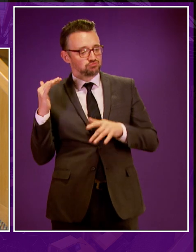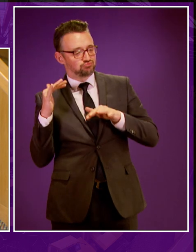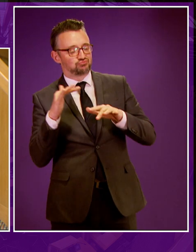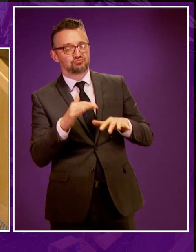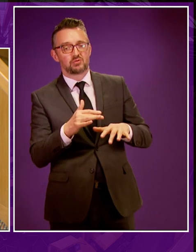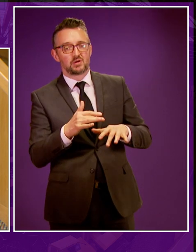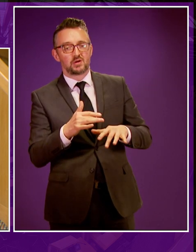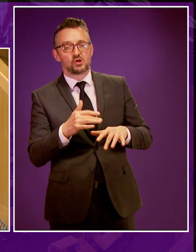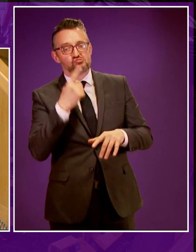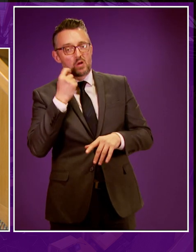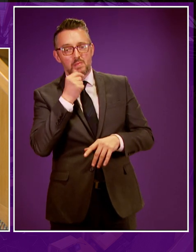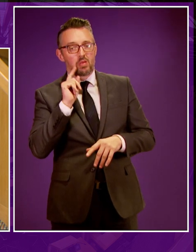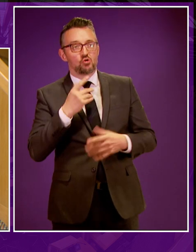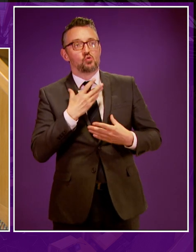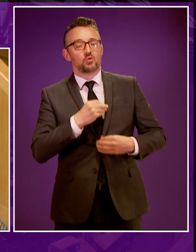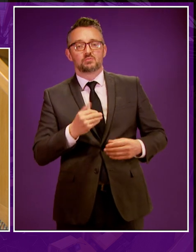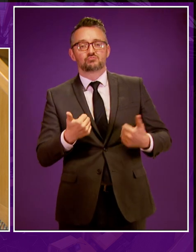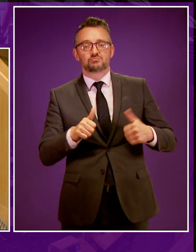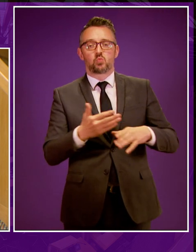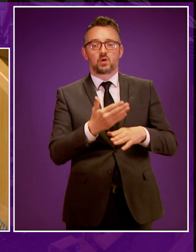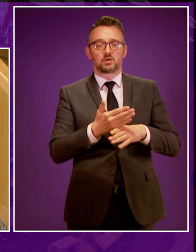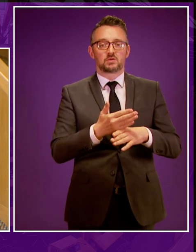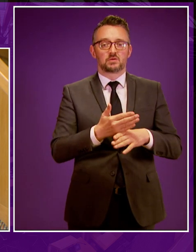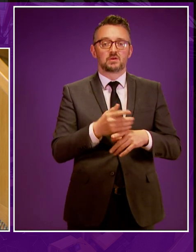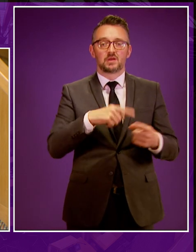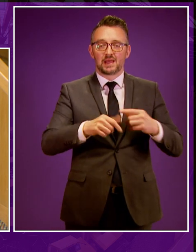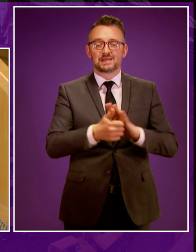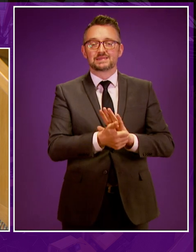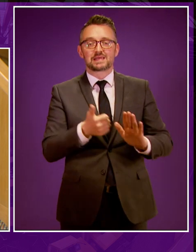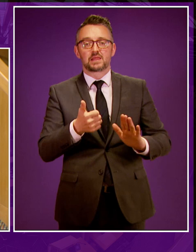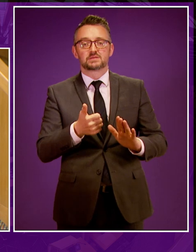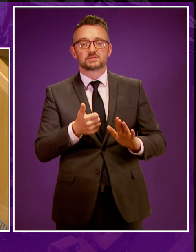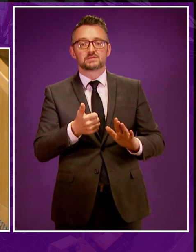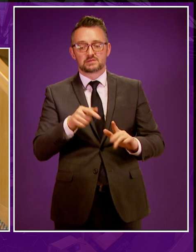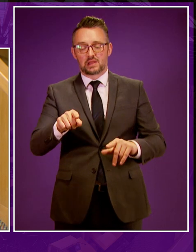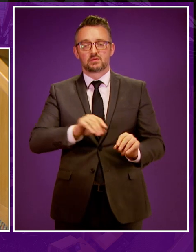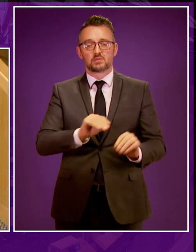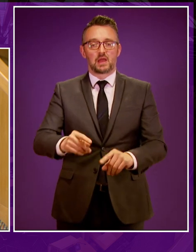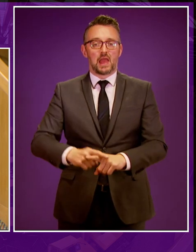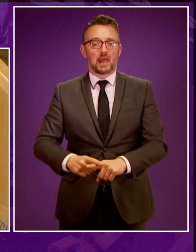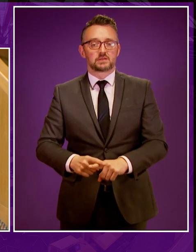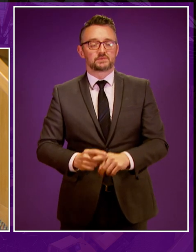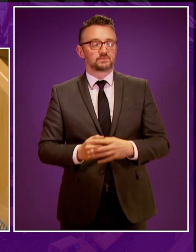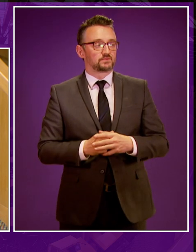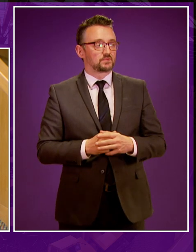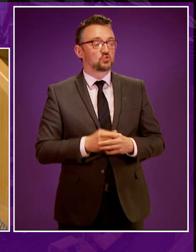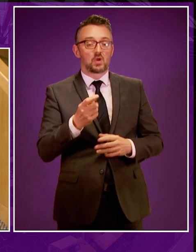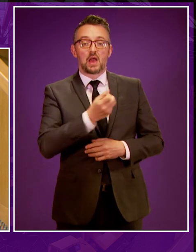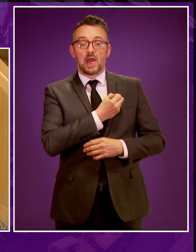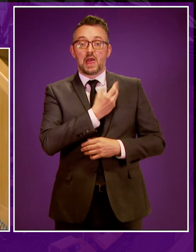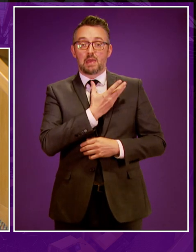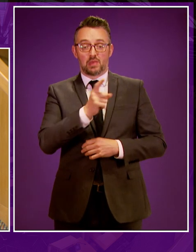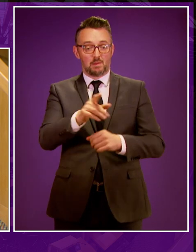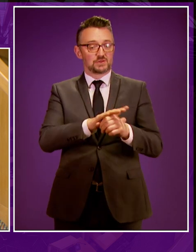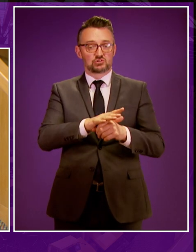boosted our young people's chances and aspirations. And these skills will now develop in England. So, Labour's position